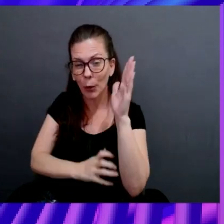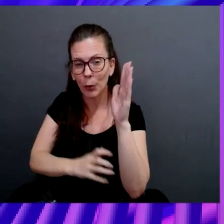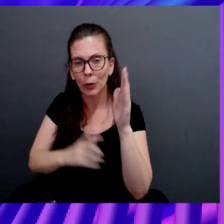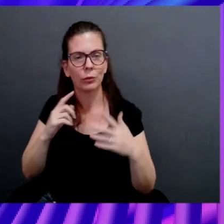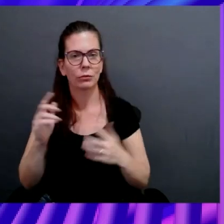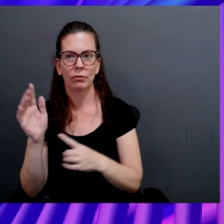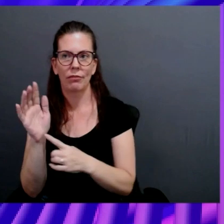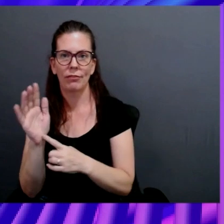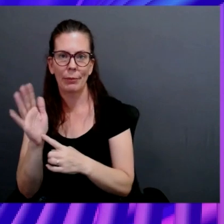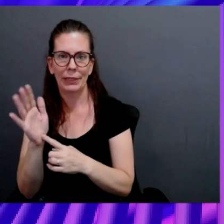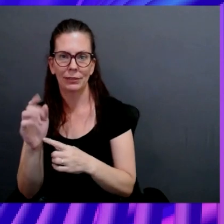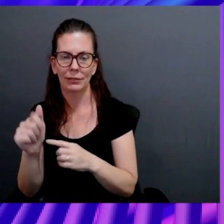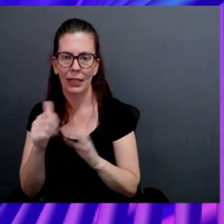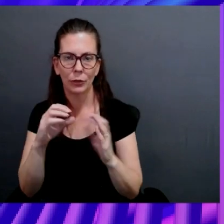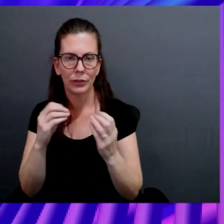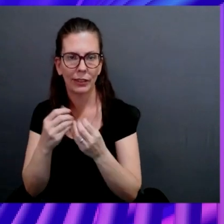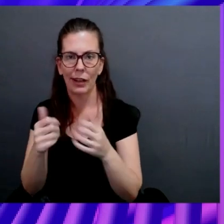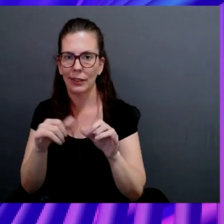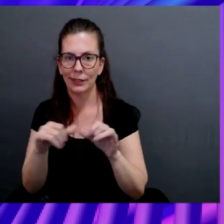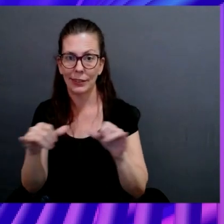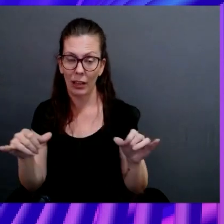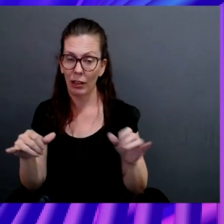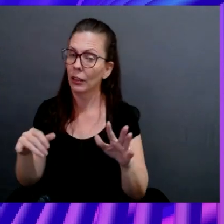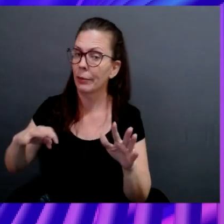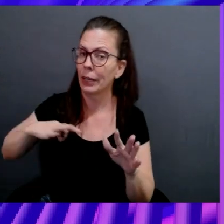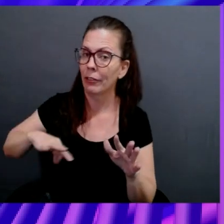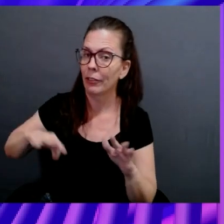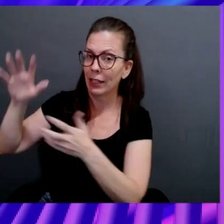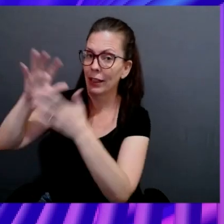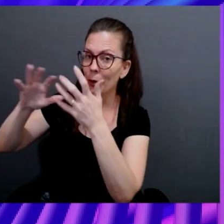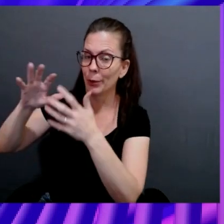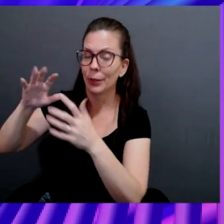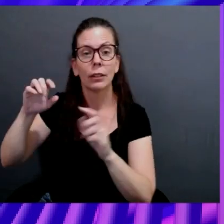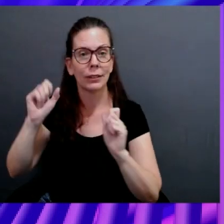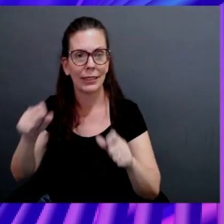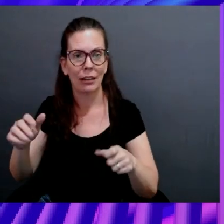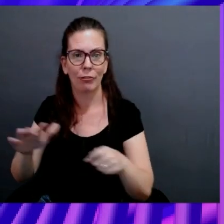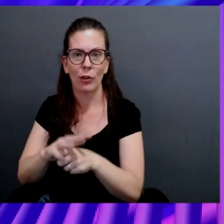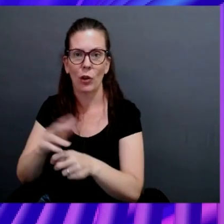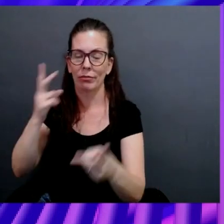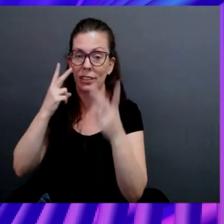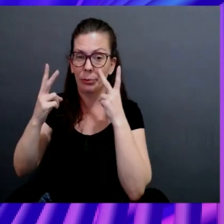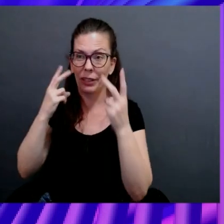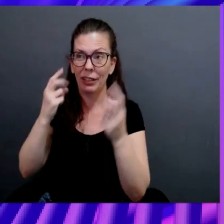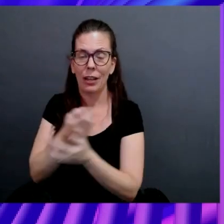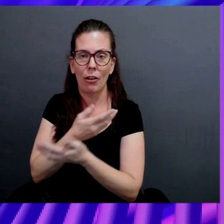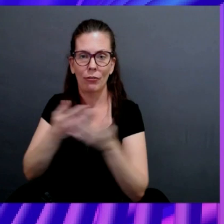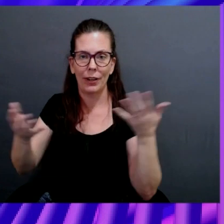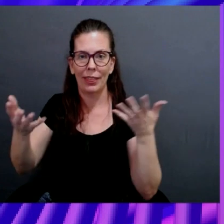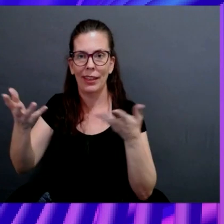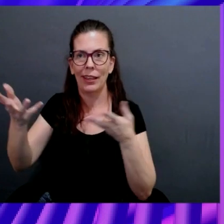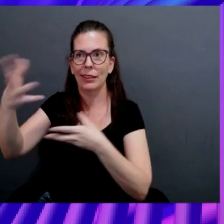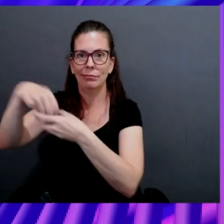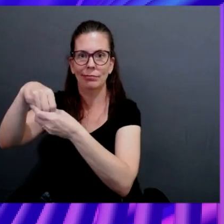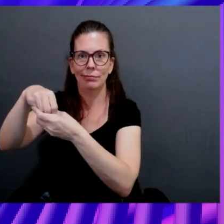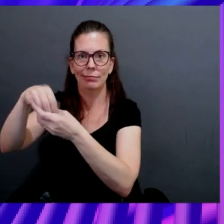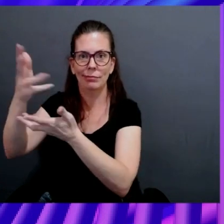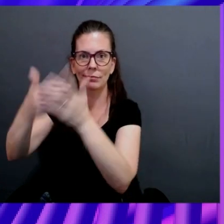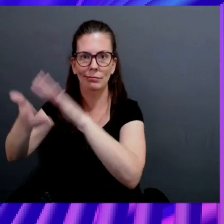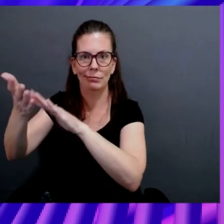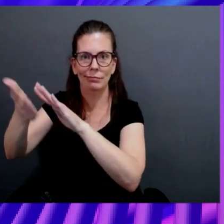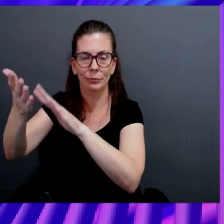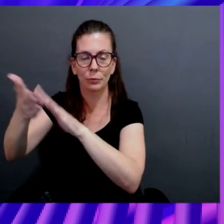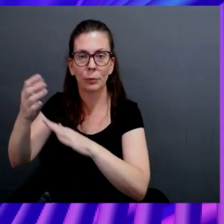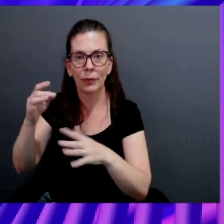at any scale, and this is a benefit of the cloud, can basically have full visibility to anything that runs within it. And that's immense